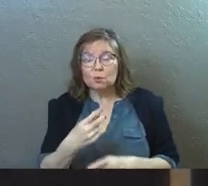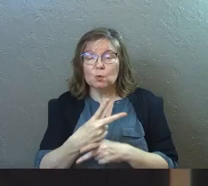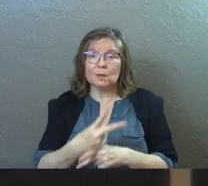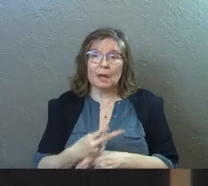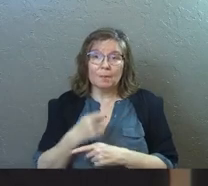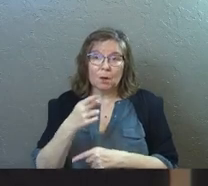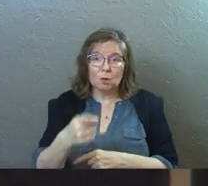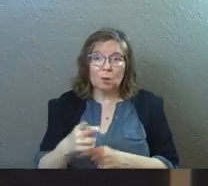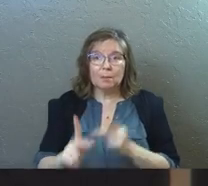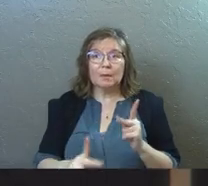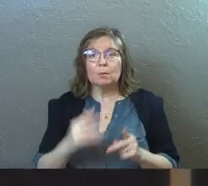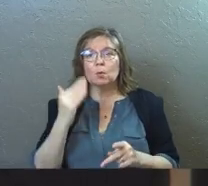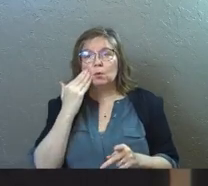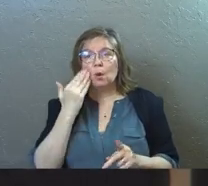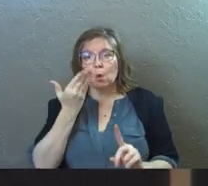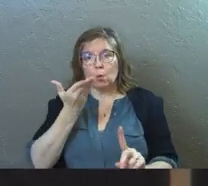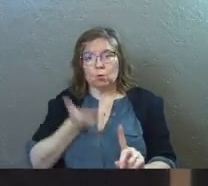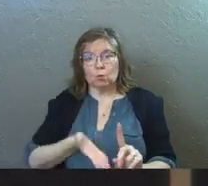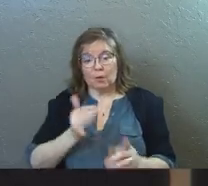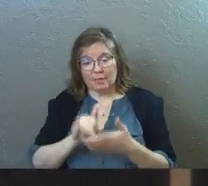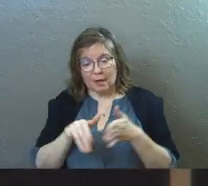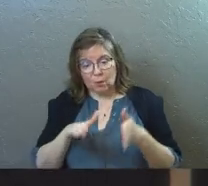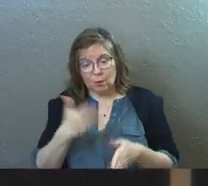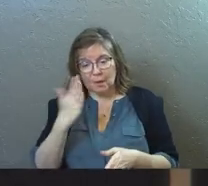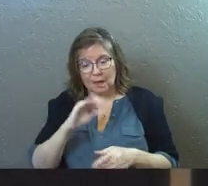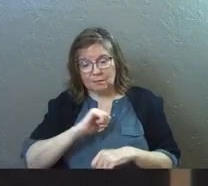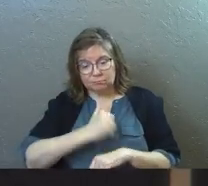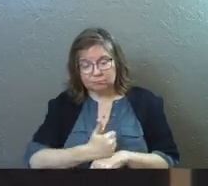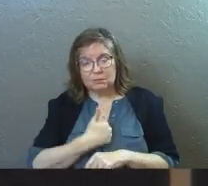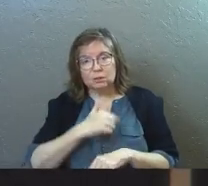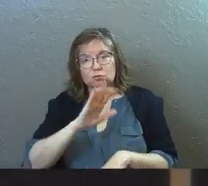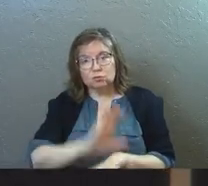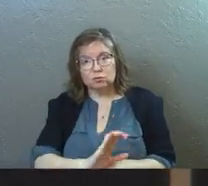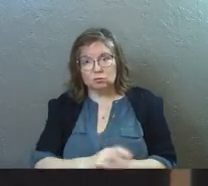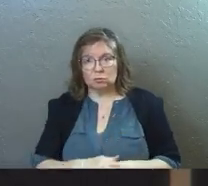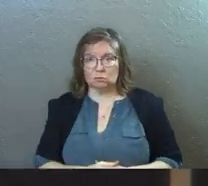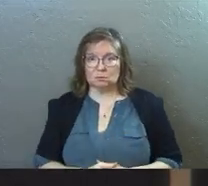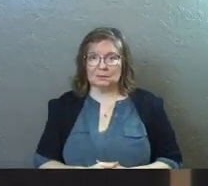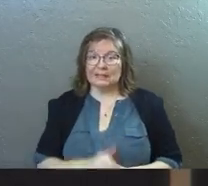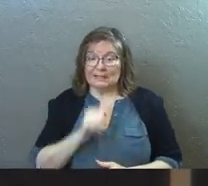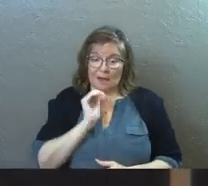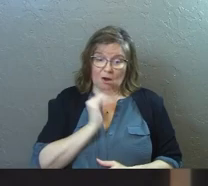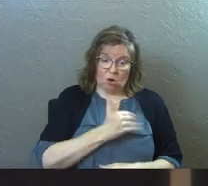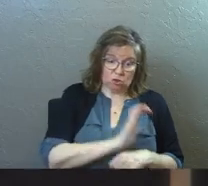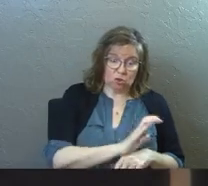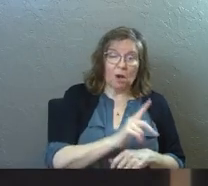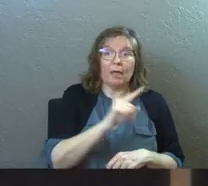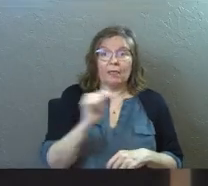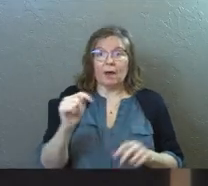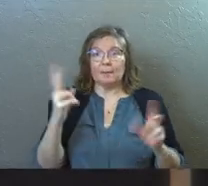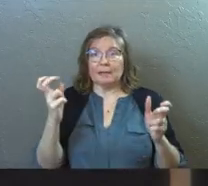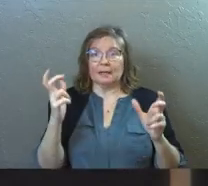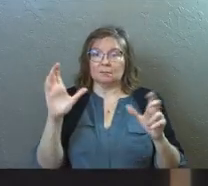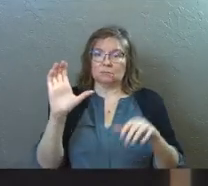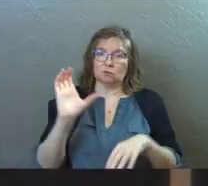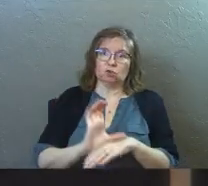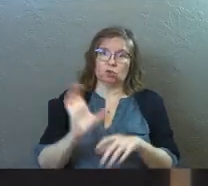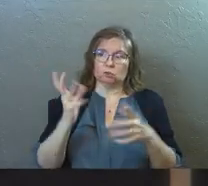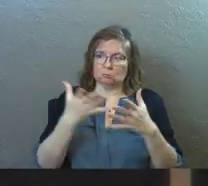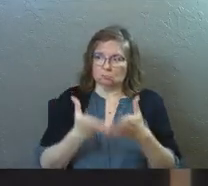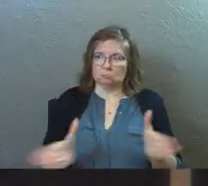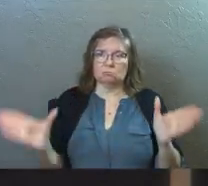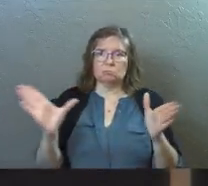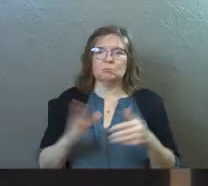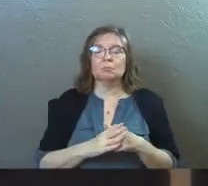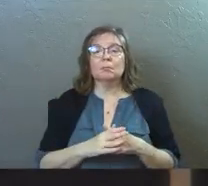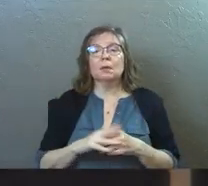care about you, people who know you. That's the way God built this church. Not just our church, the church. But